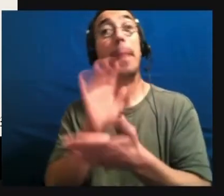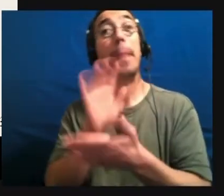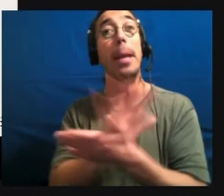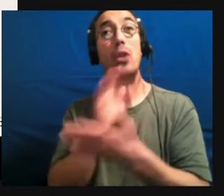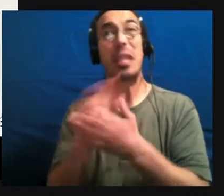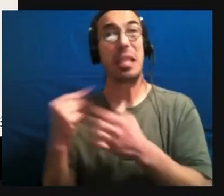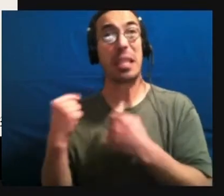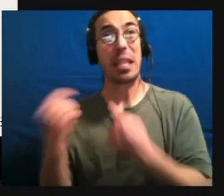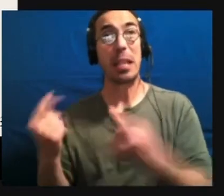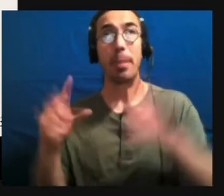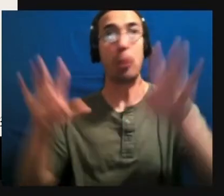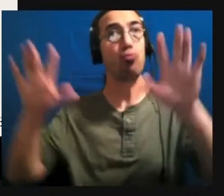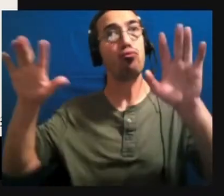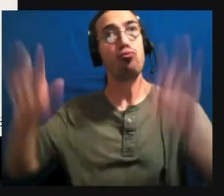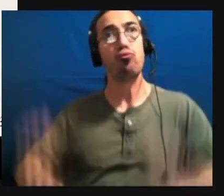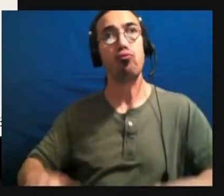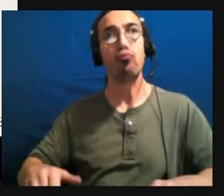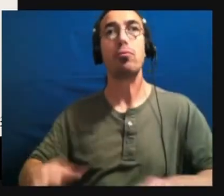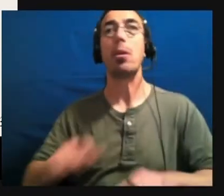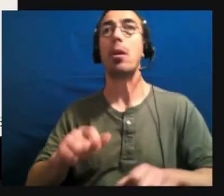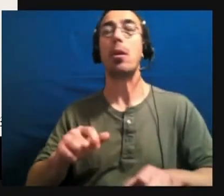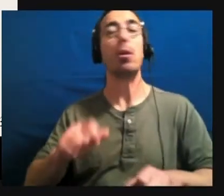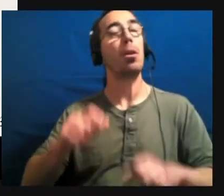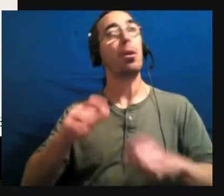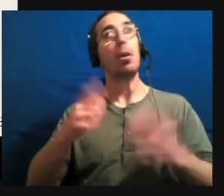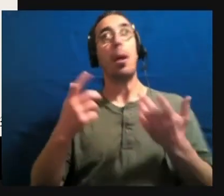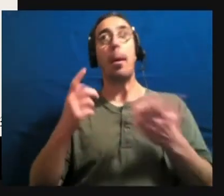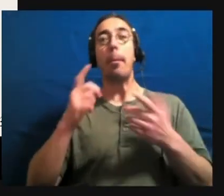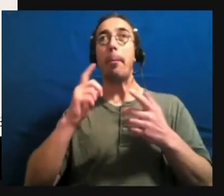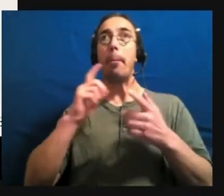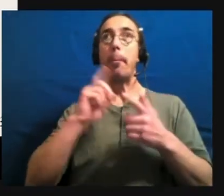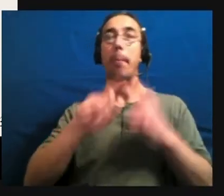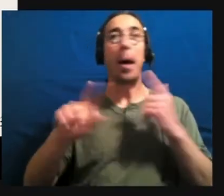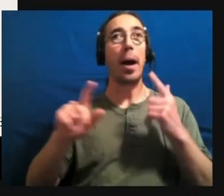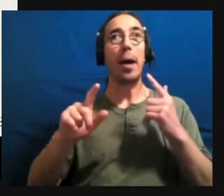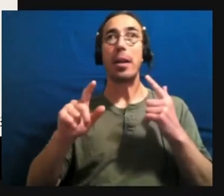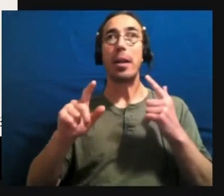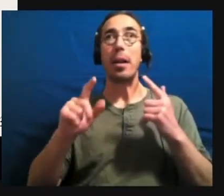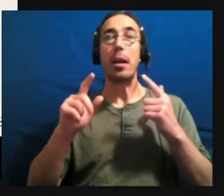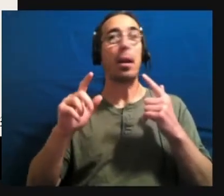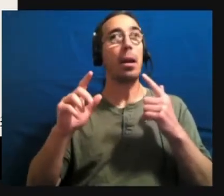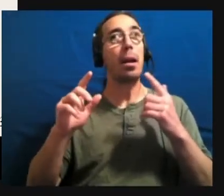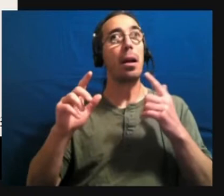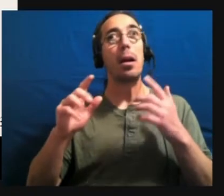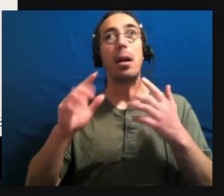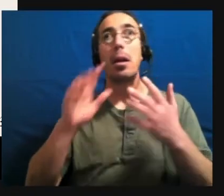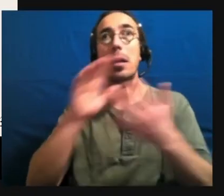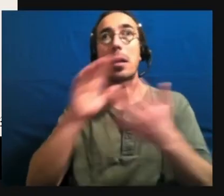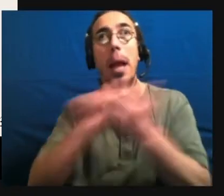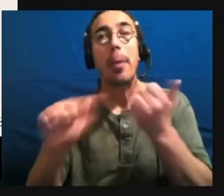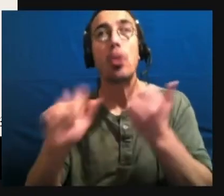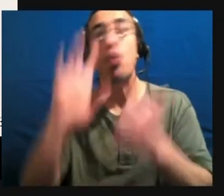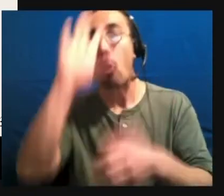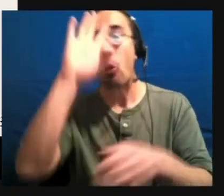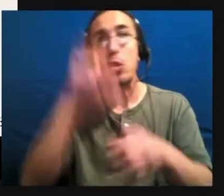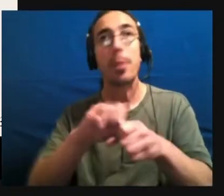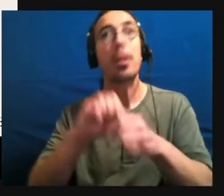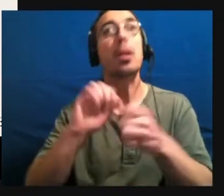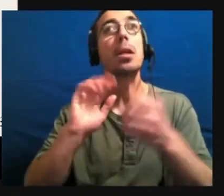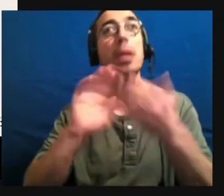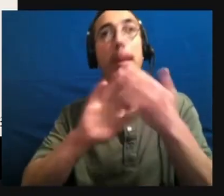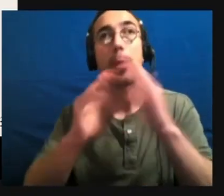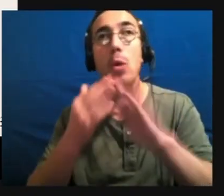Um, but the damage remains that the idea that somehow vaccines